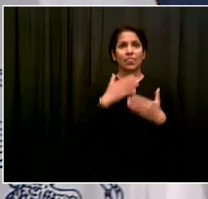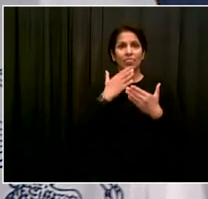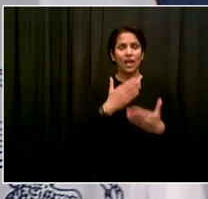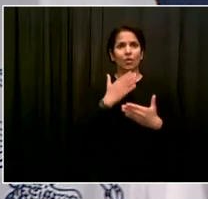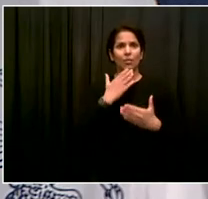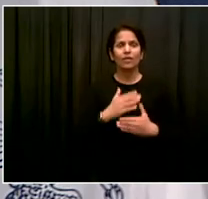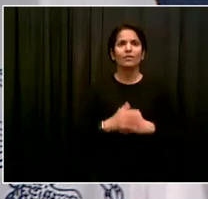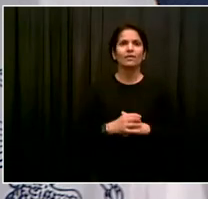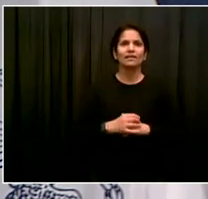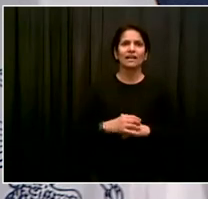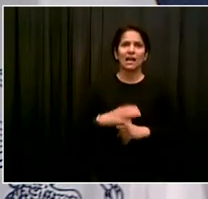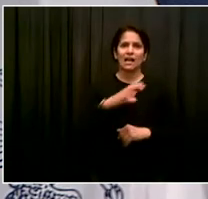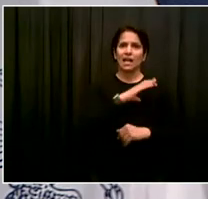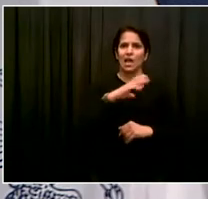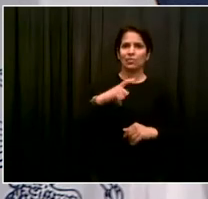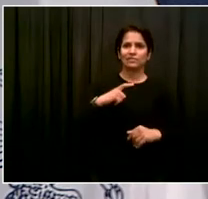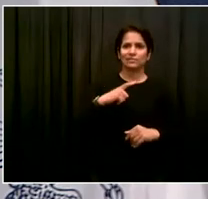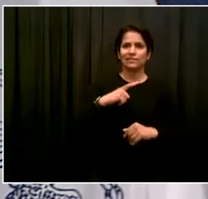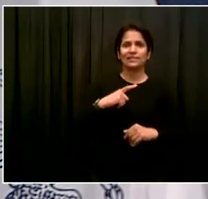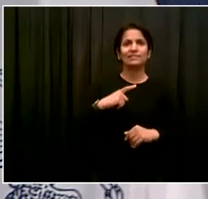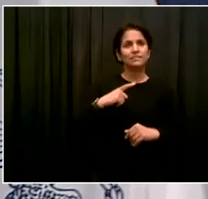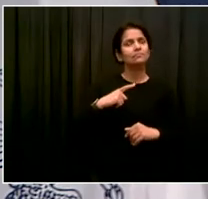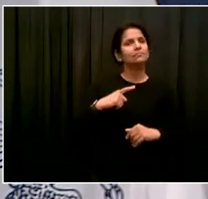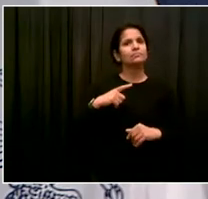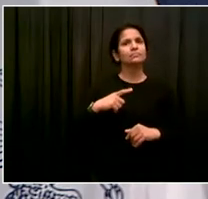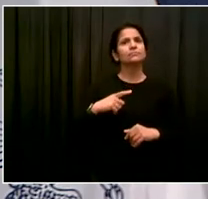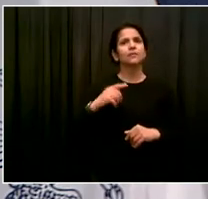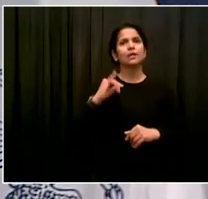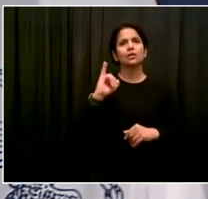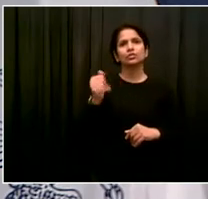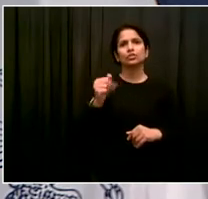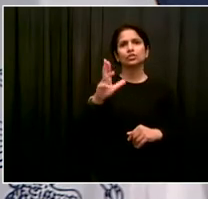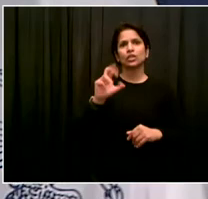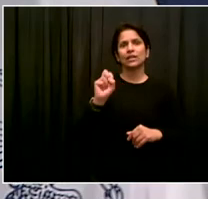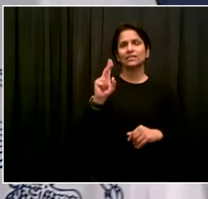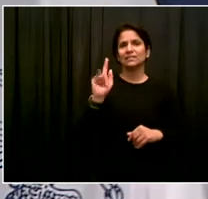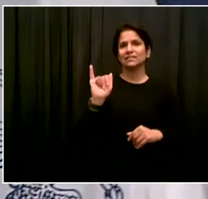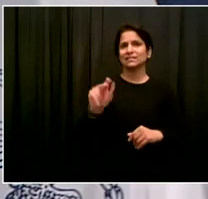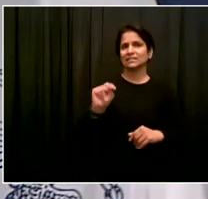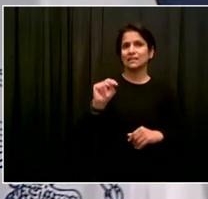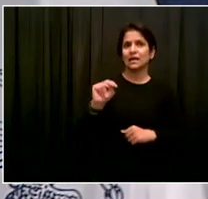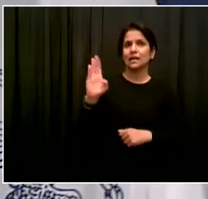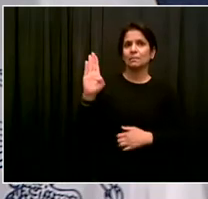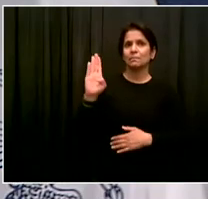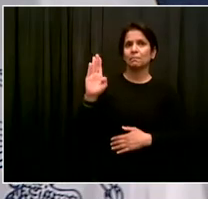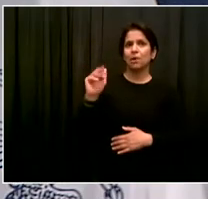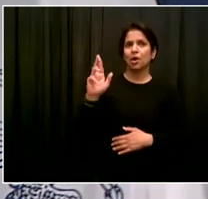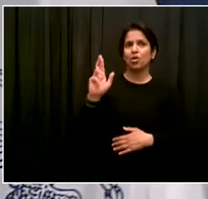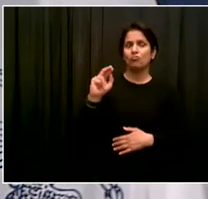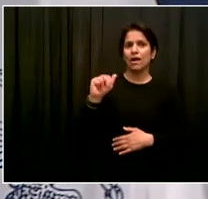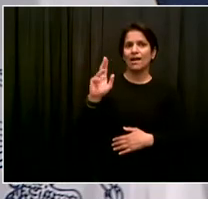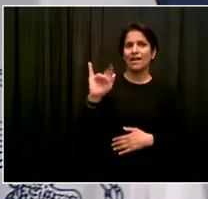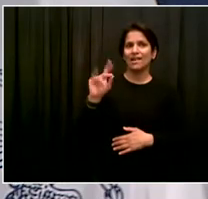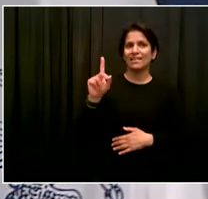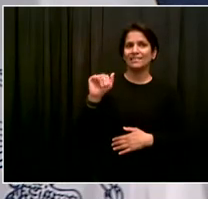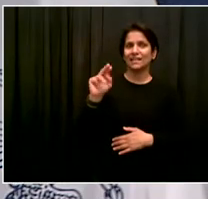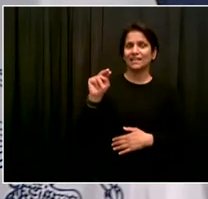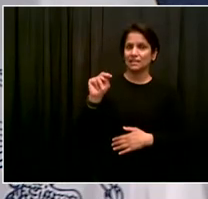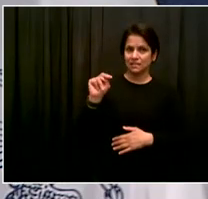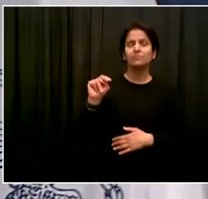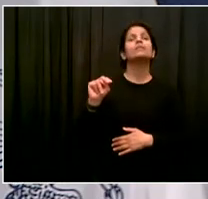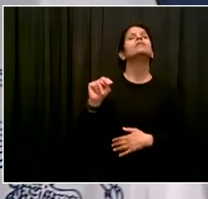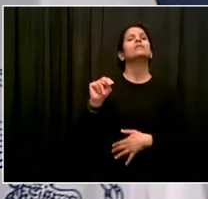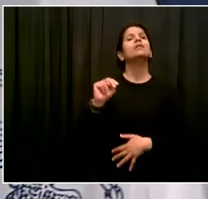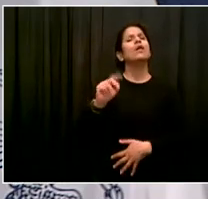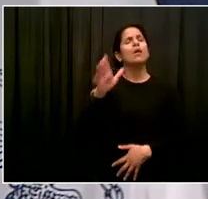legislation, is going to help us move forward. He is a true environmentalist who's focused on these issues. This is the real work we